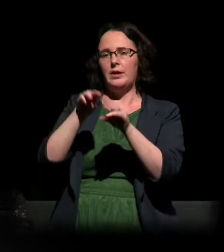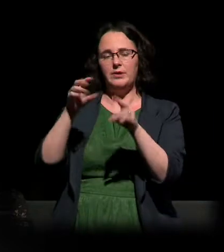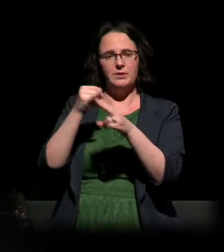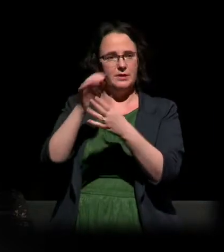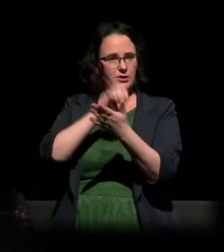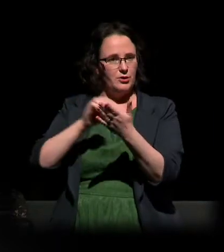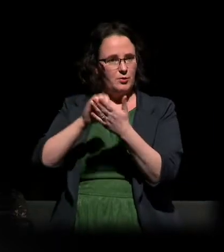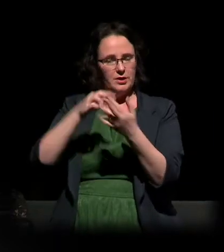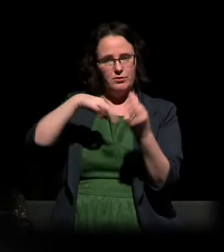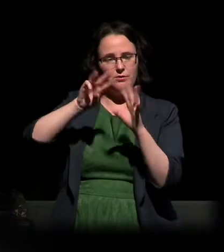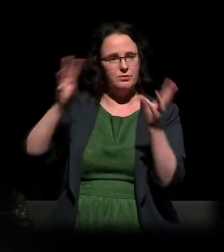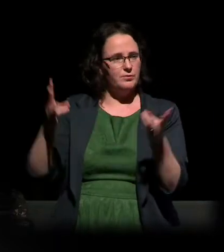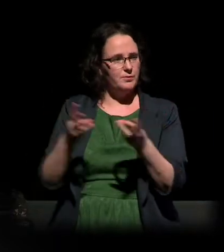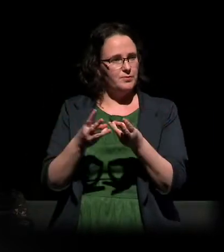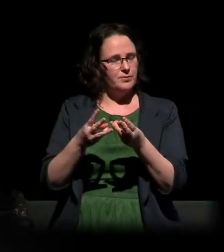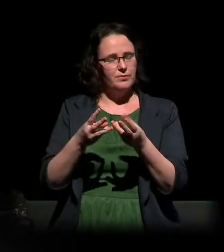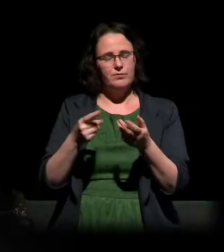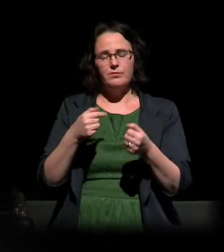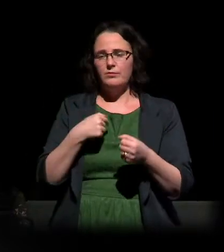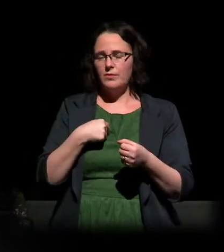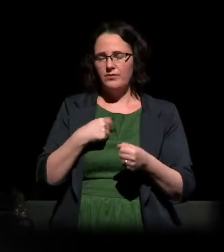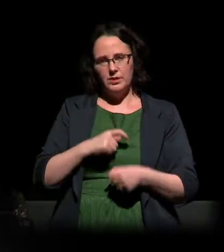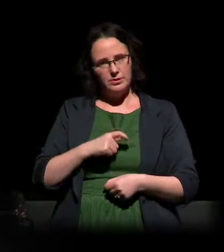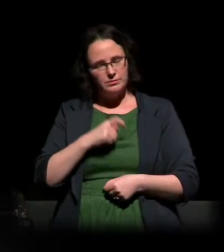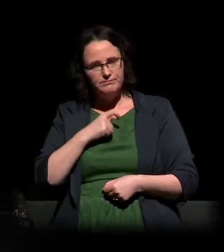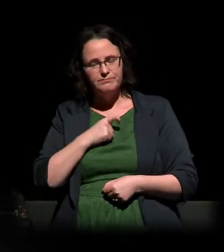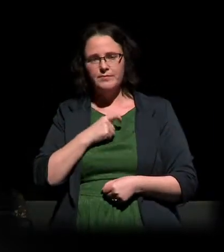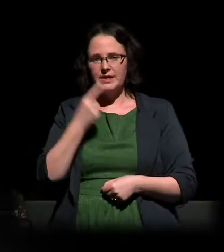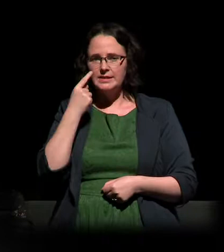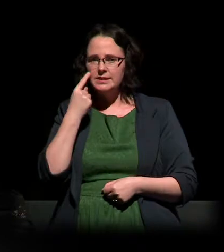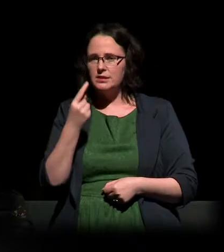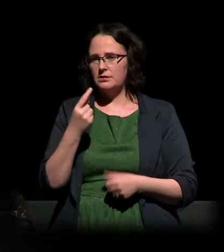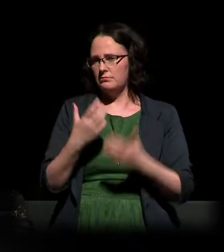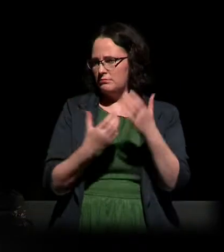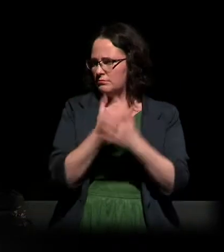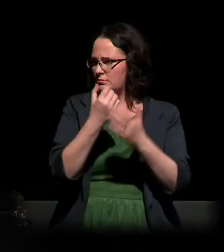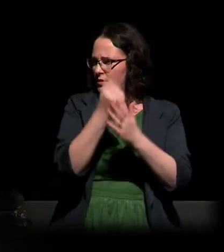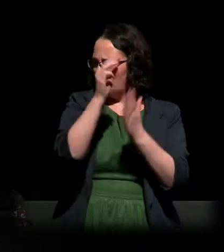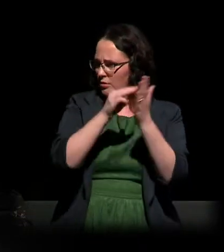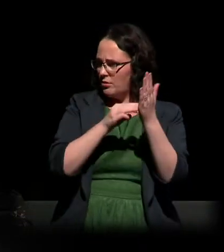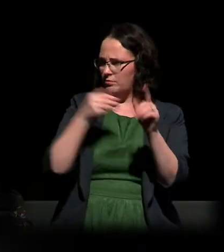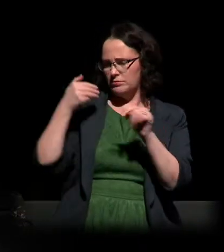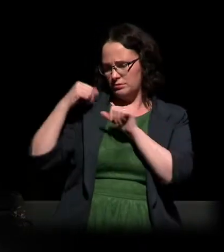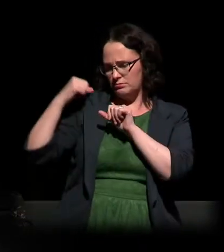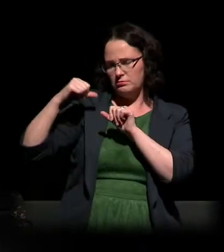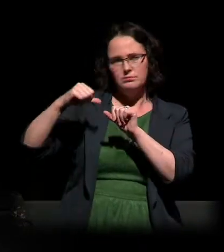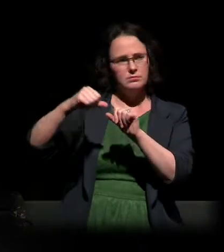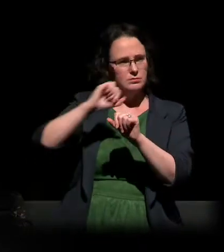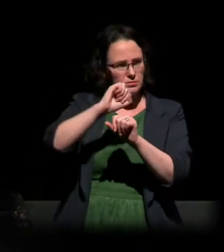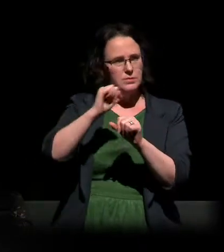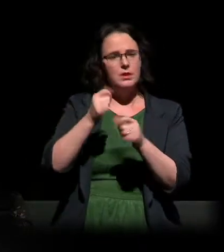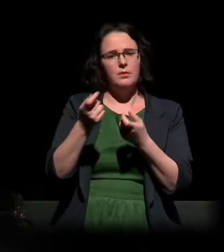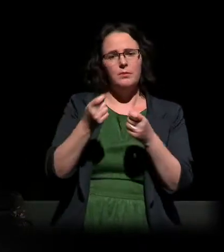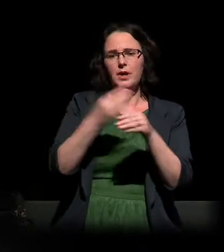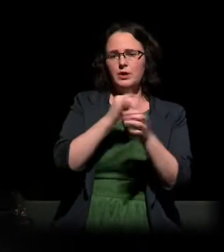I'm also greatly encouraged and enthused by the success of programmes run by the Trust, as part of their efforts to spread education about the